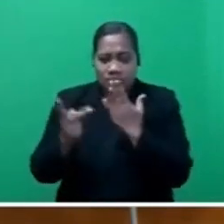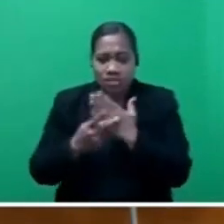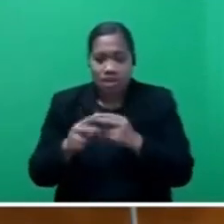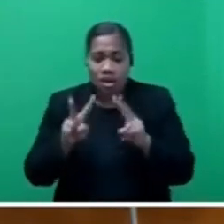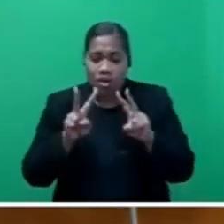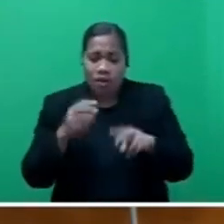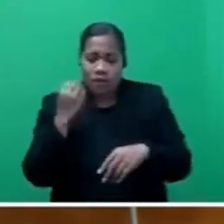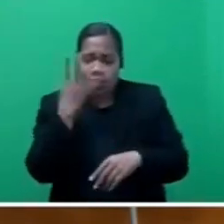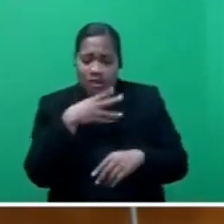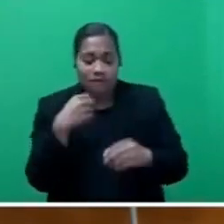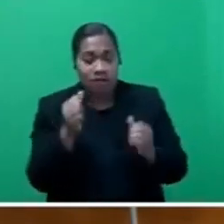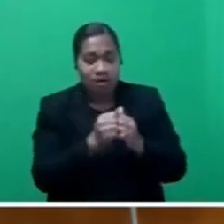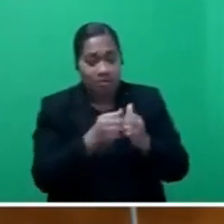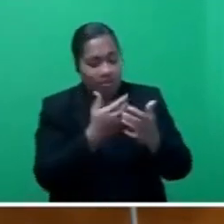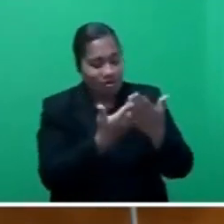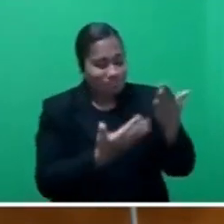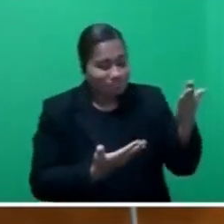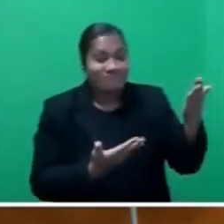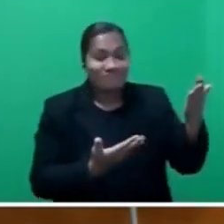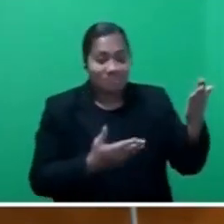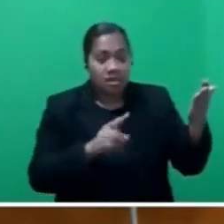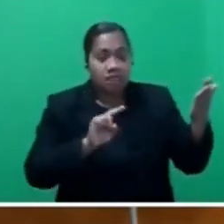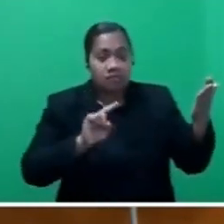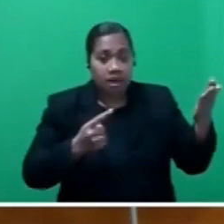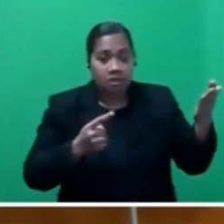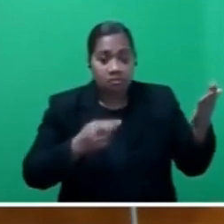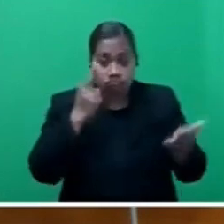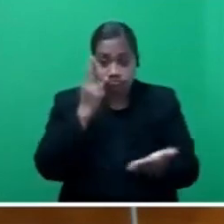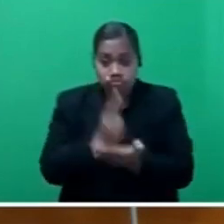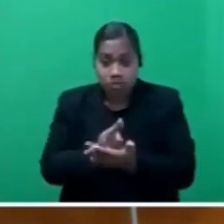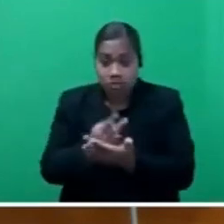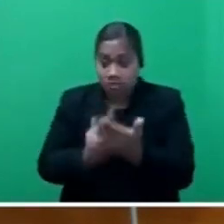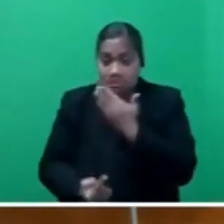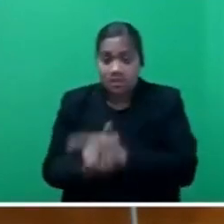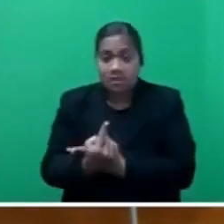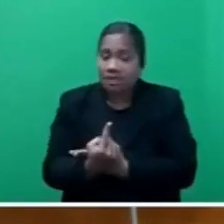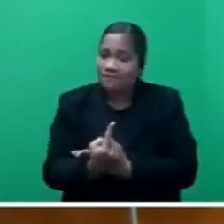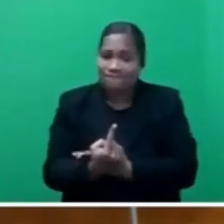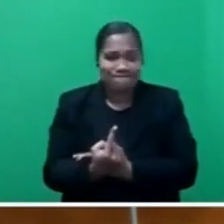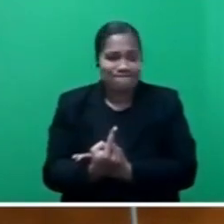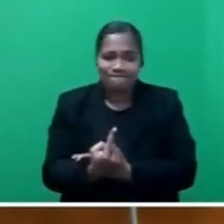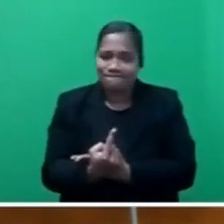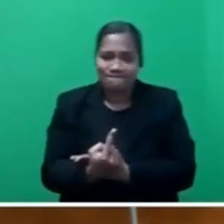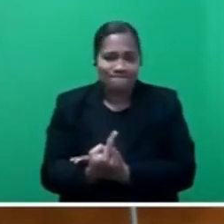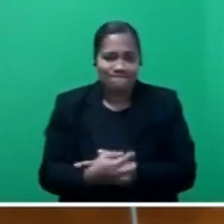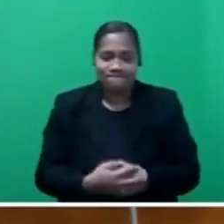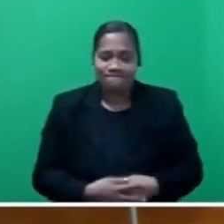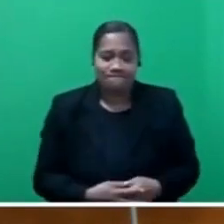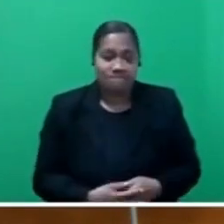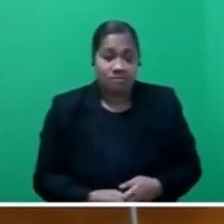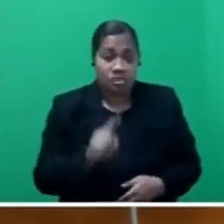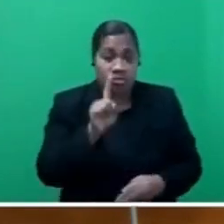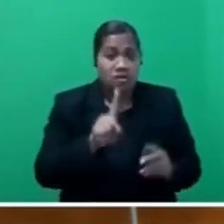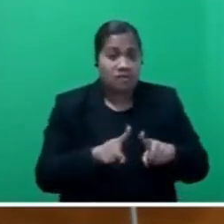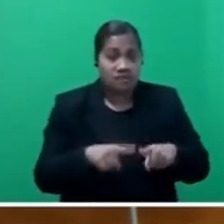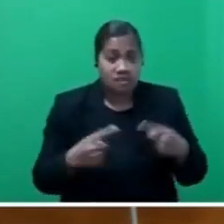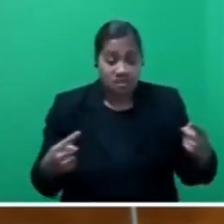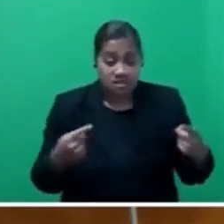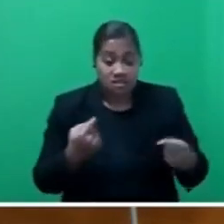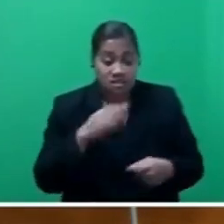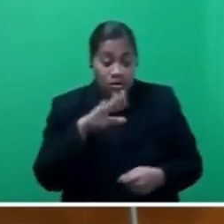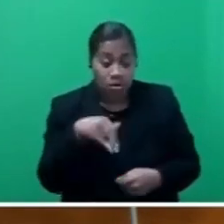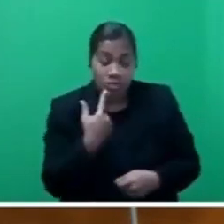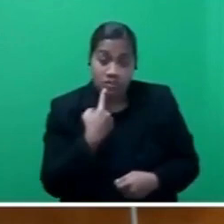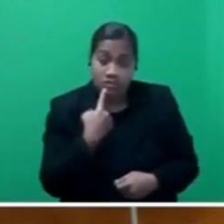One of the things I've always said, Mr Speaker, sir,